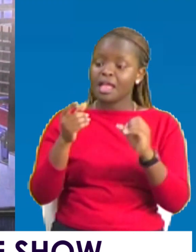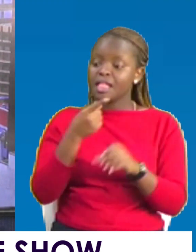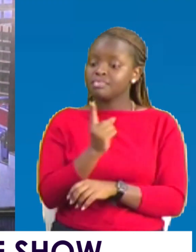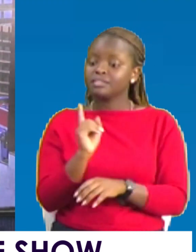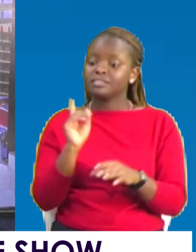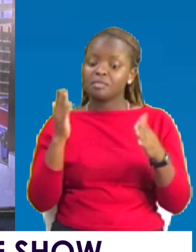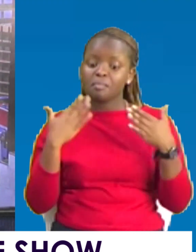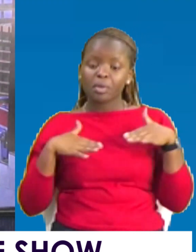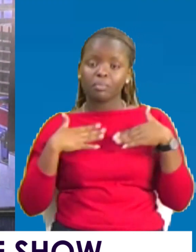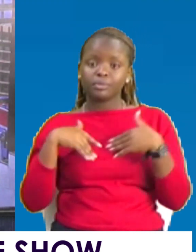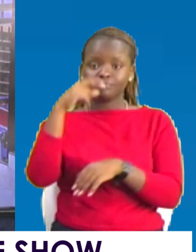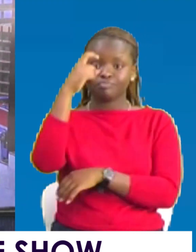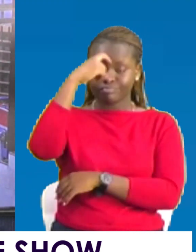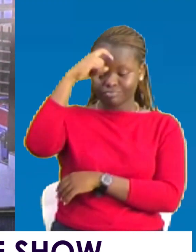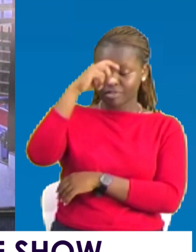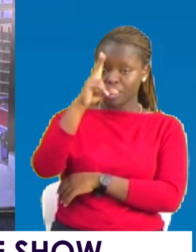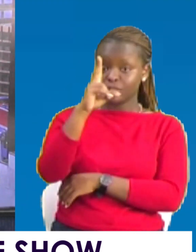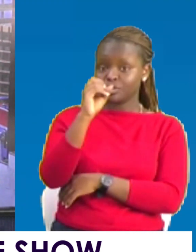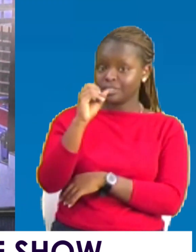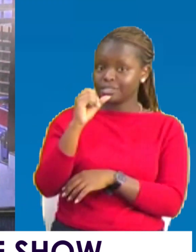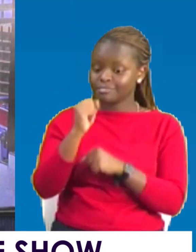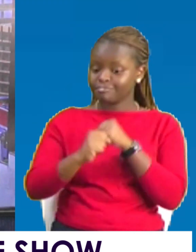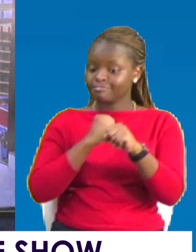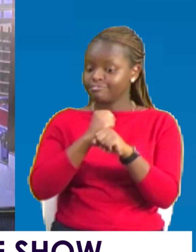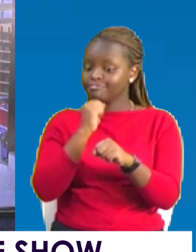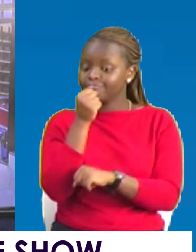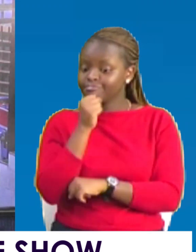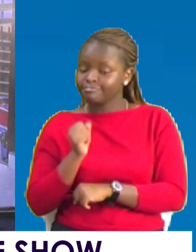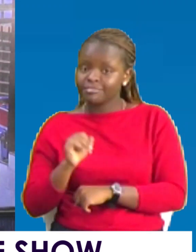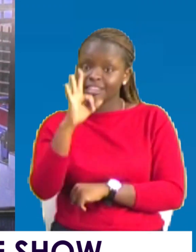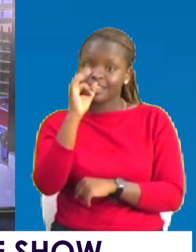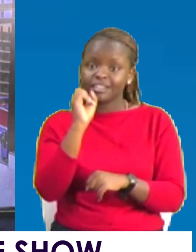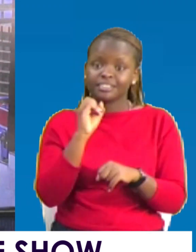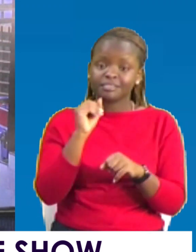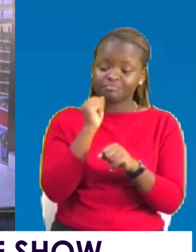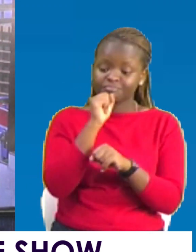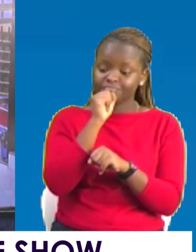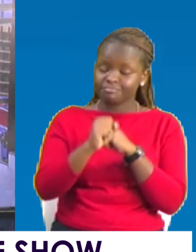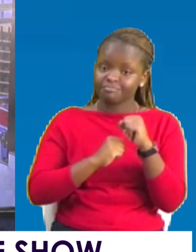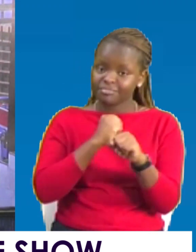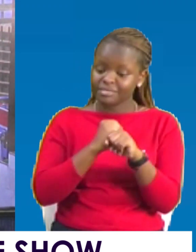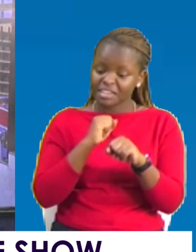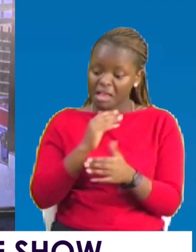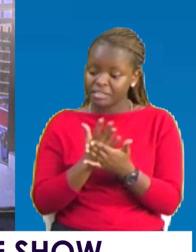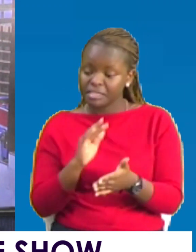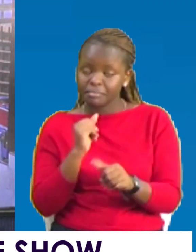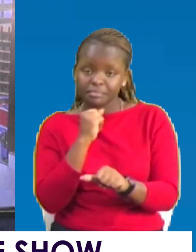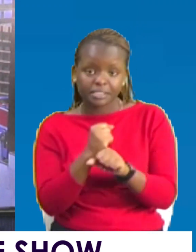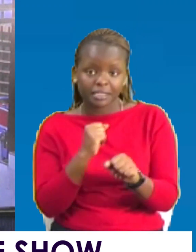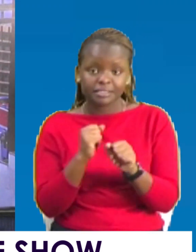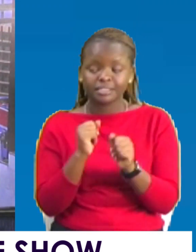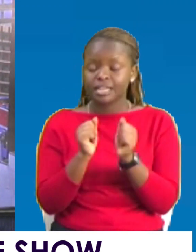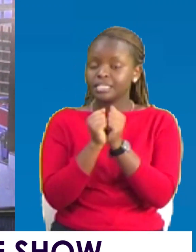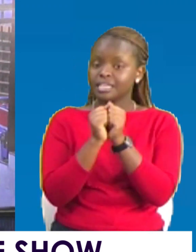These are teenagers. These are 20 year olds. 30 year olds. Some of them are even 10 years. But they are